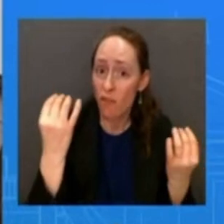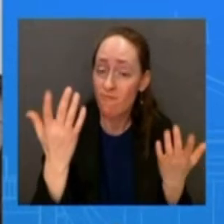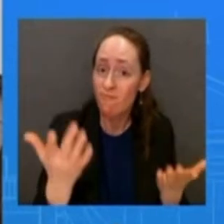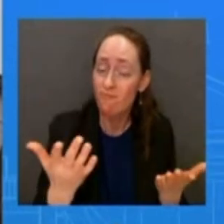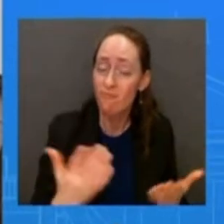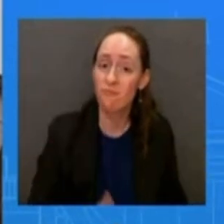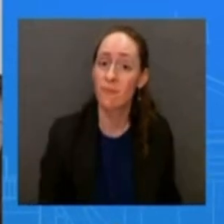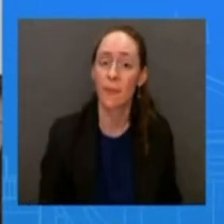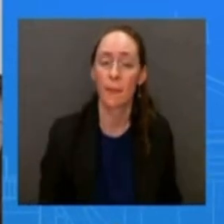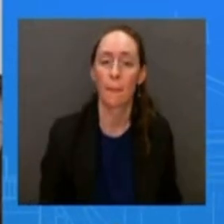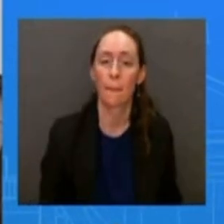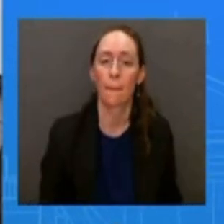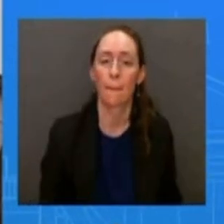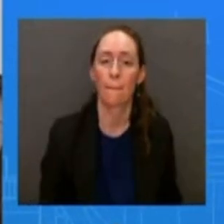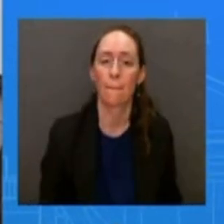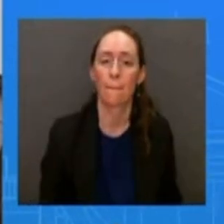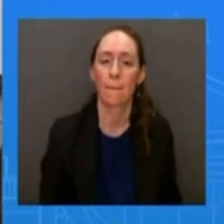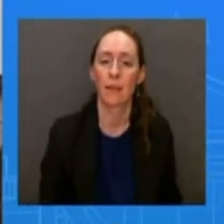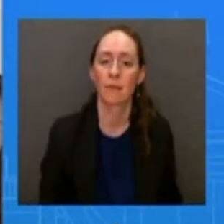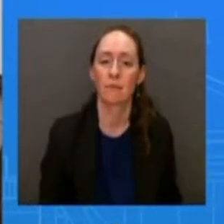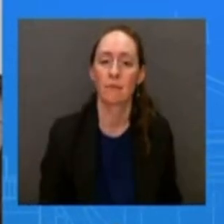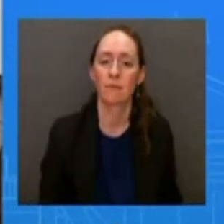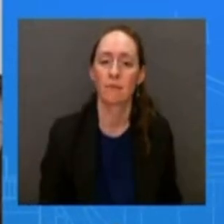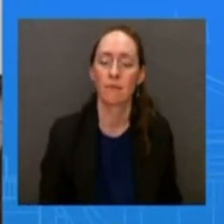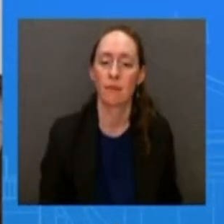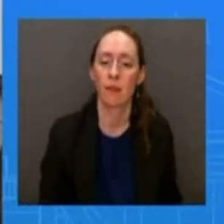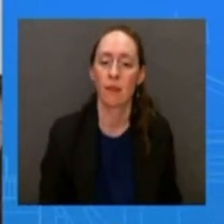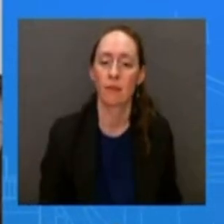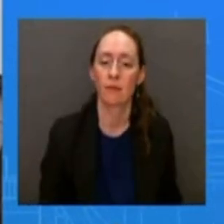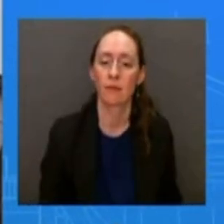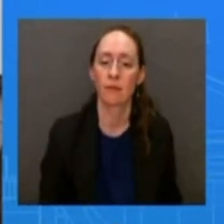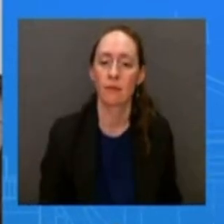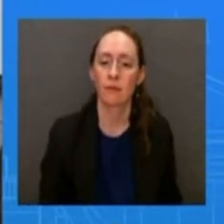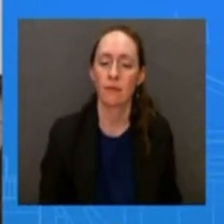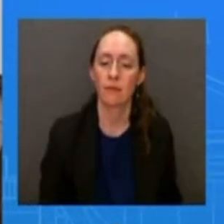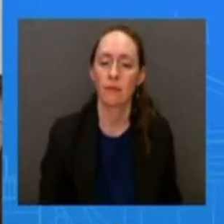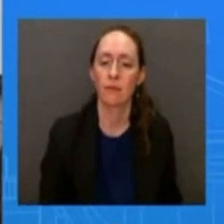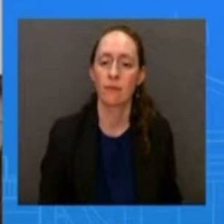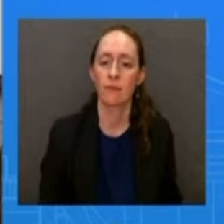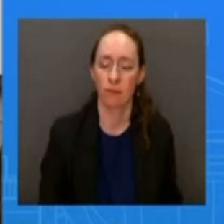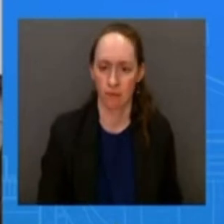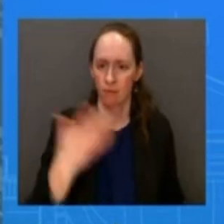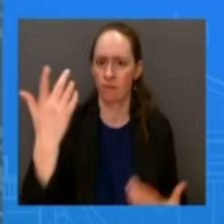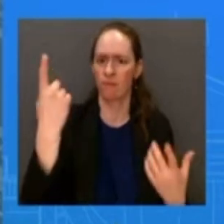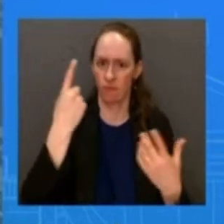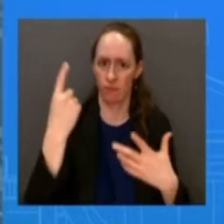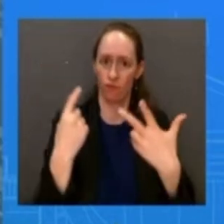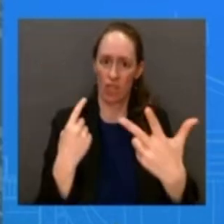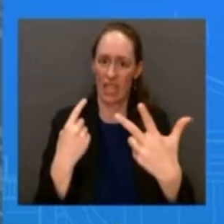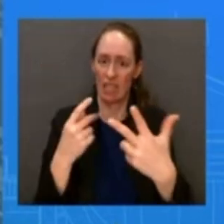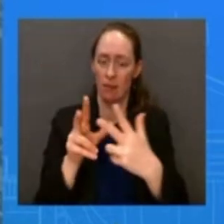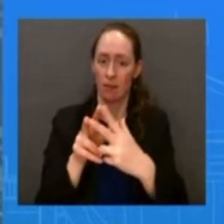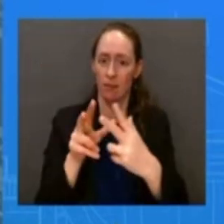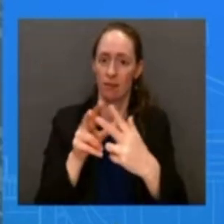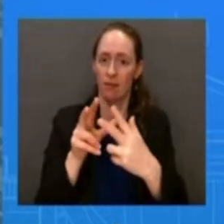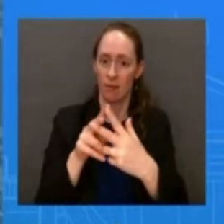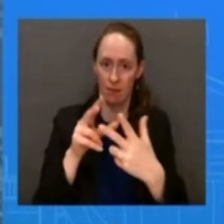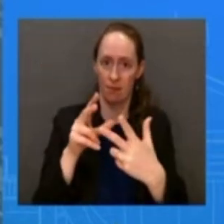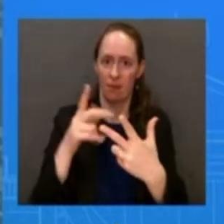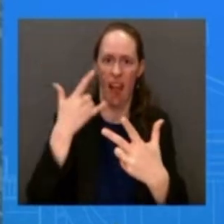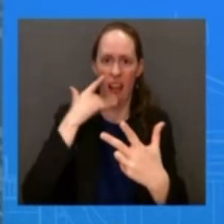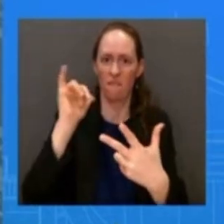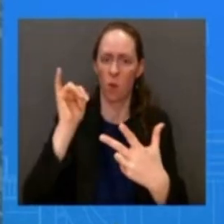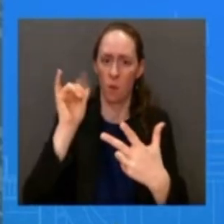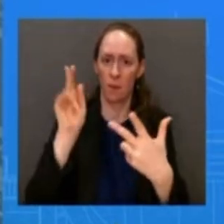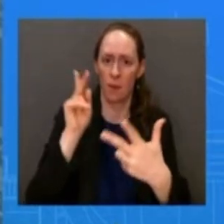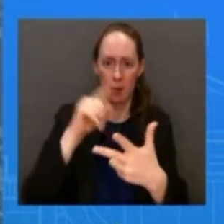three californians that have already announced their expect their intention to run for her seat so i'll take the first question first uh which is